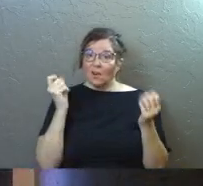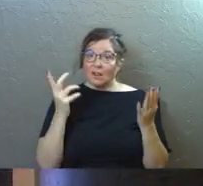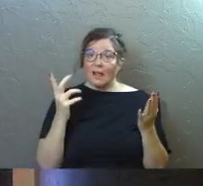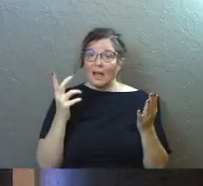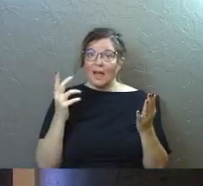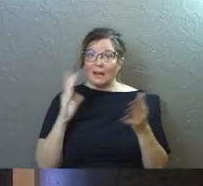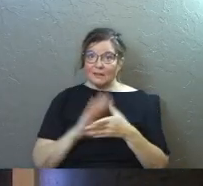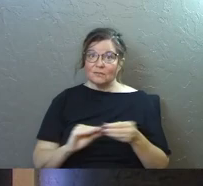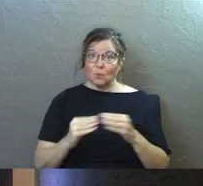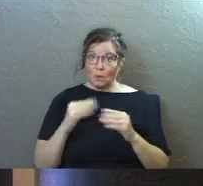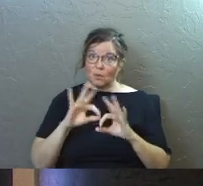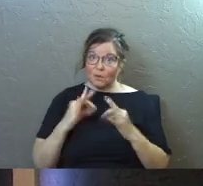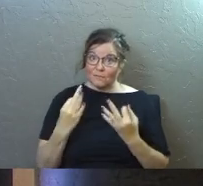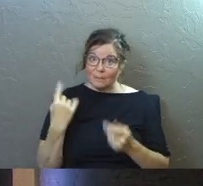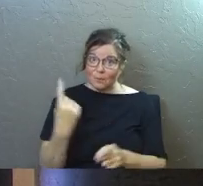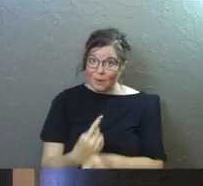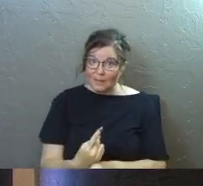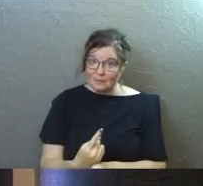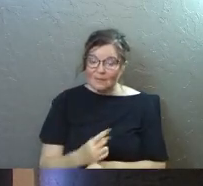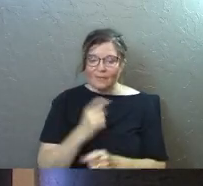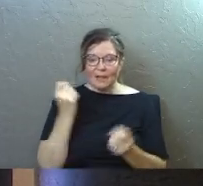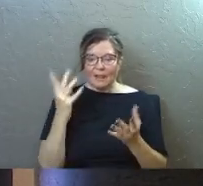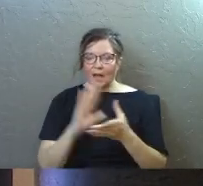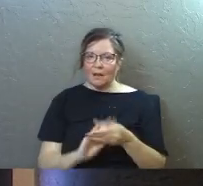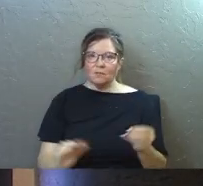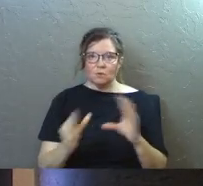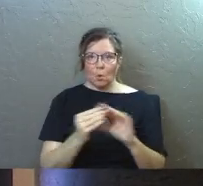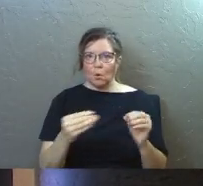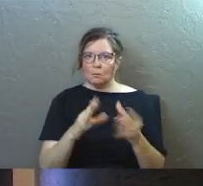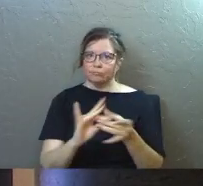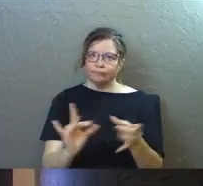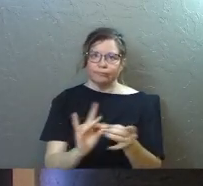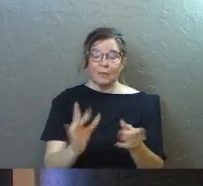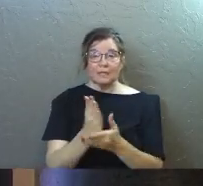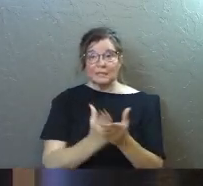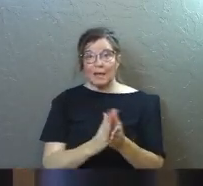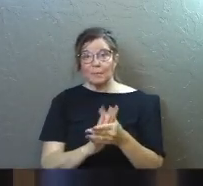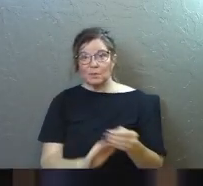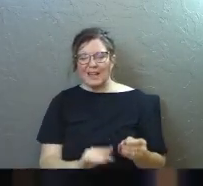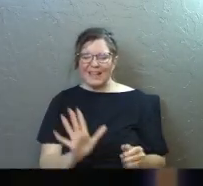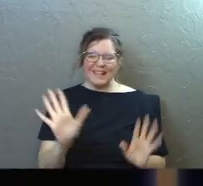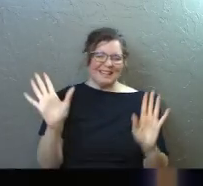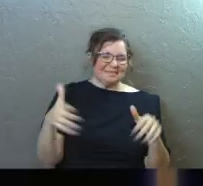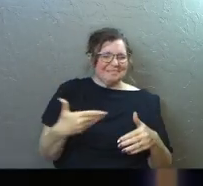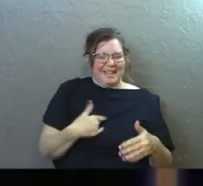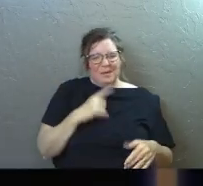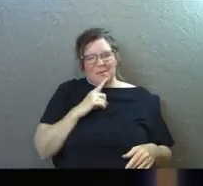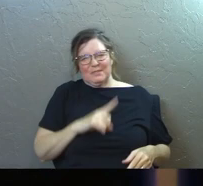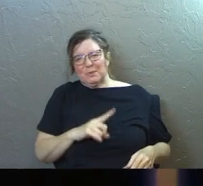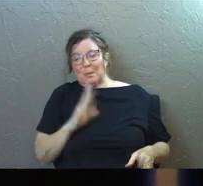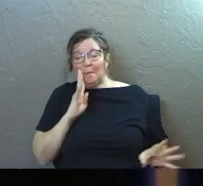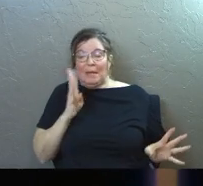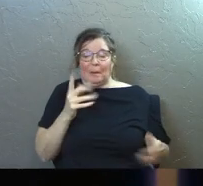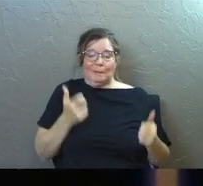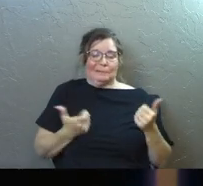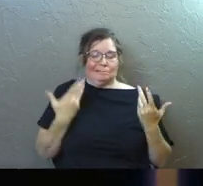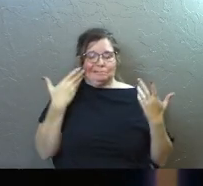are a lot of legends in your family, right? There are a lot of stories that you've been told. And some of those stories, you're like, oh, that one's true.